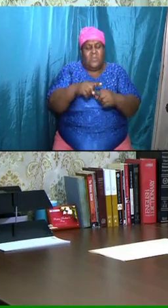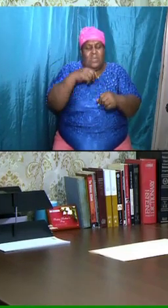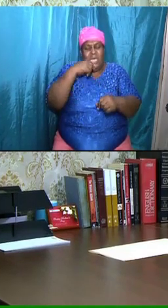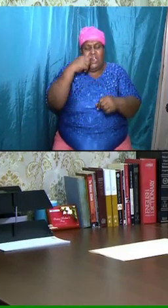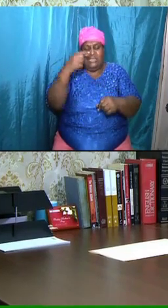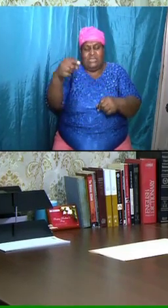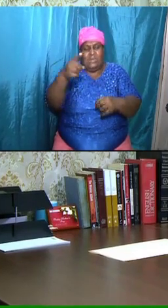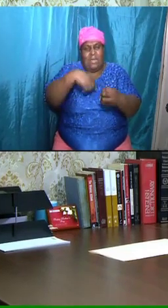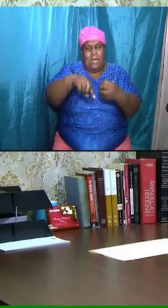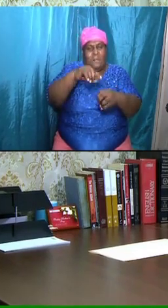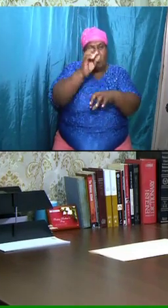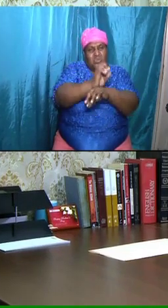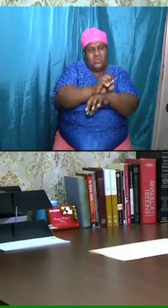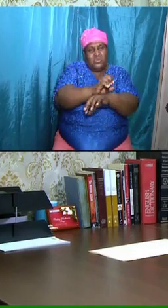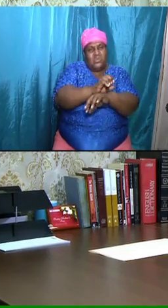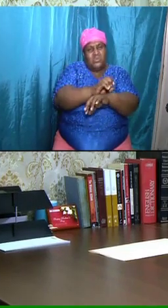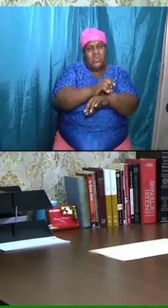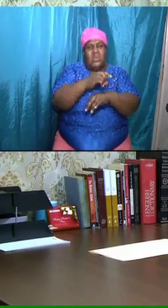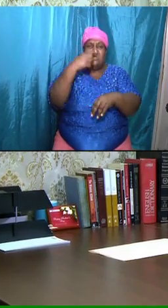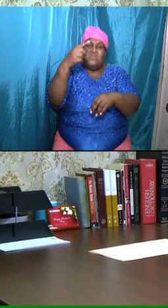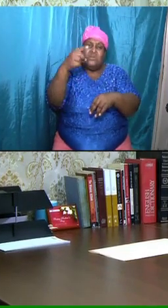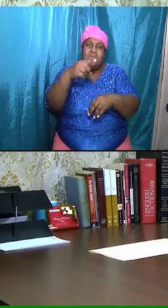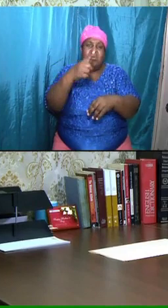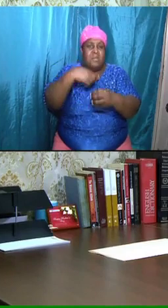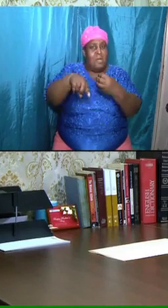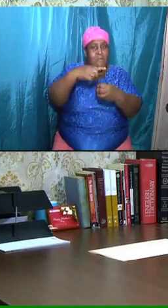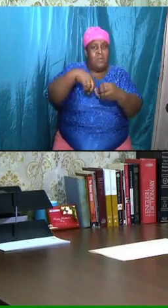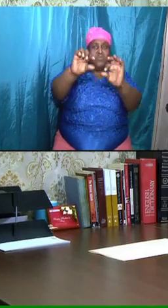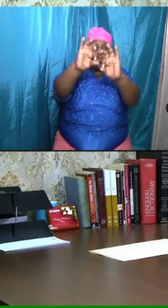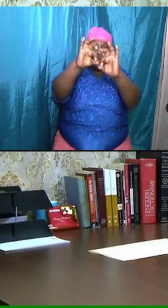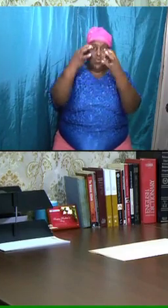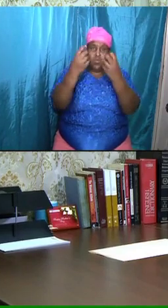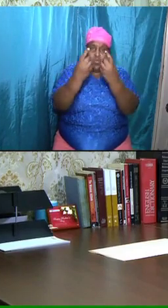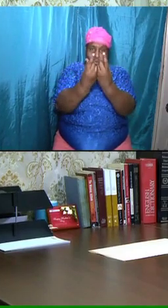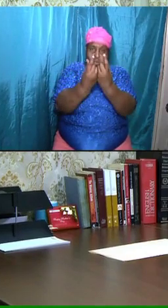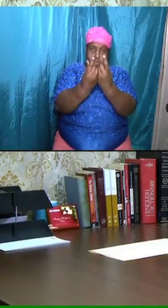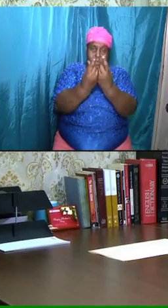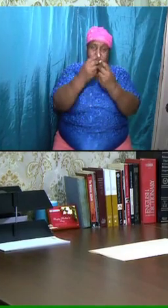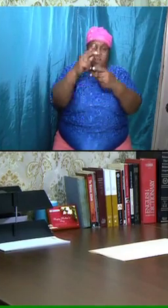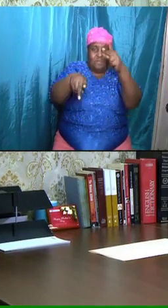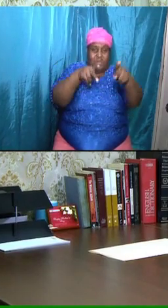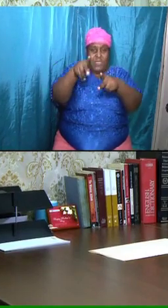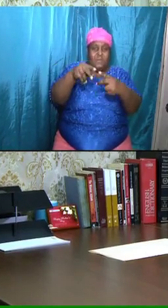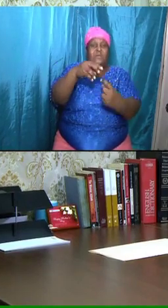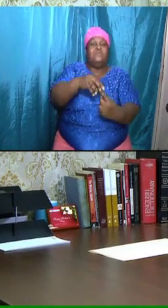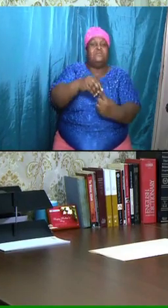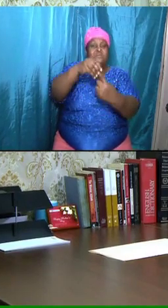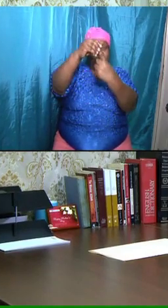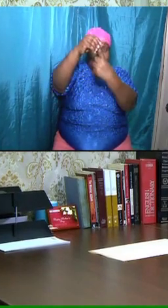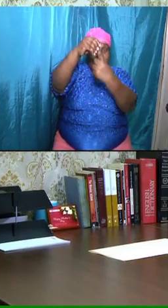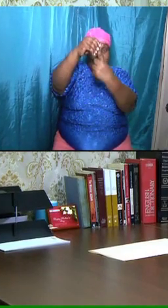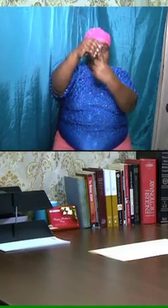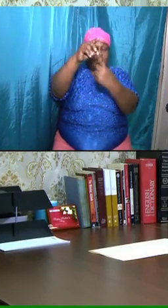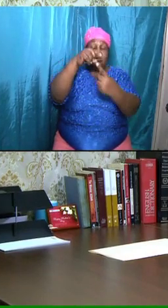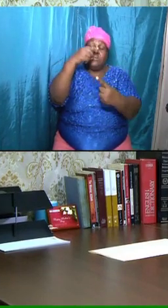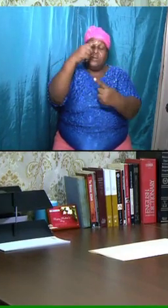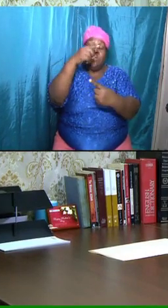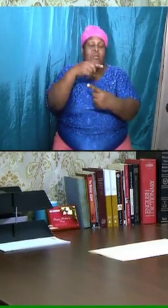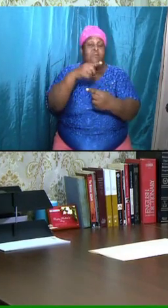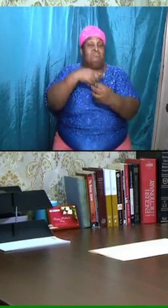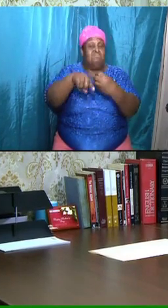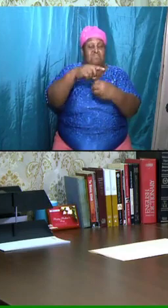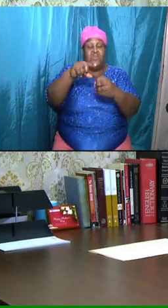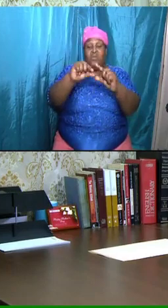we are talking about a group of people, you and I, who are special. We are talking about a group of people,